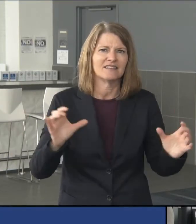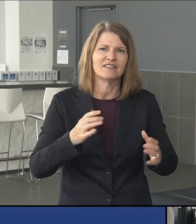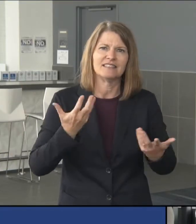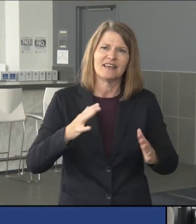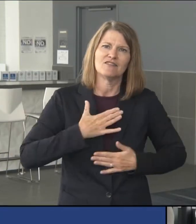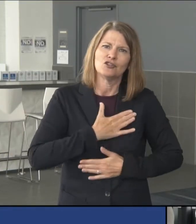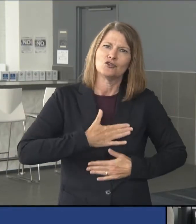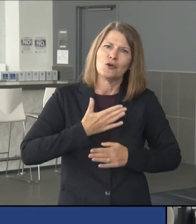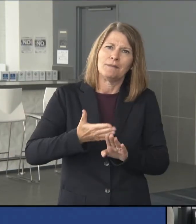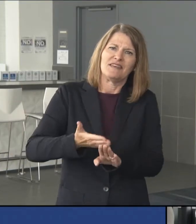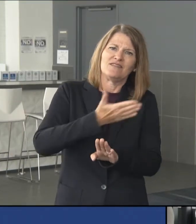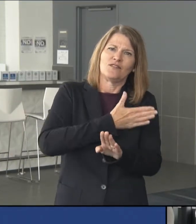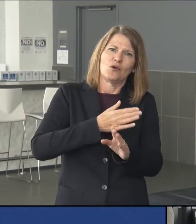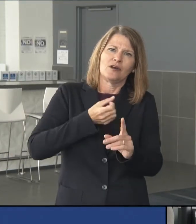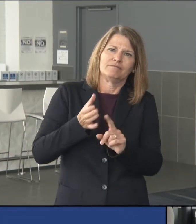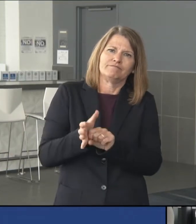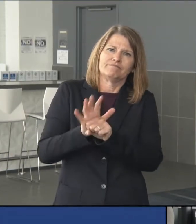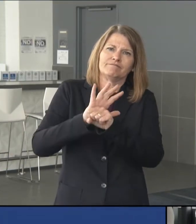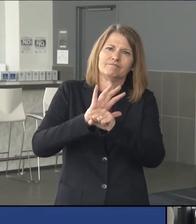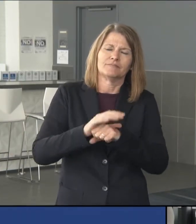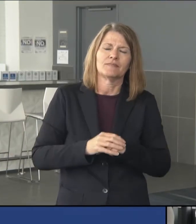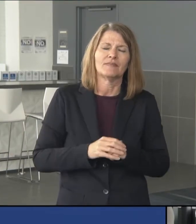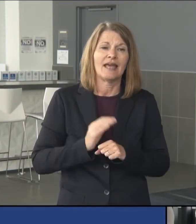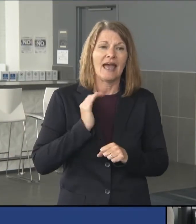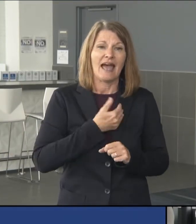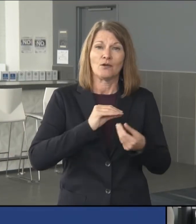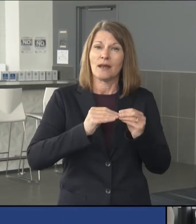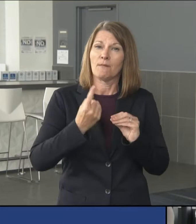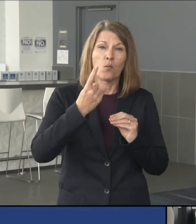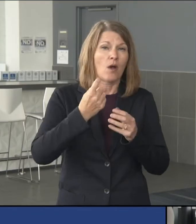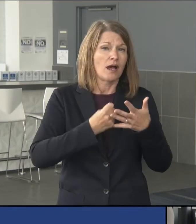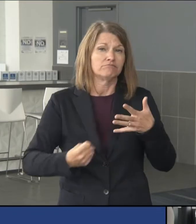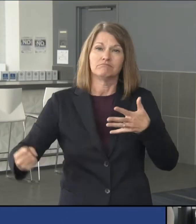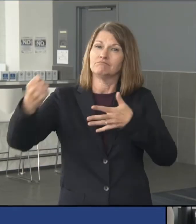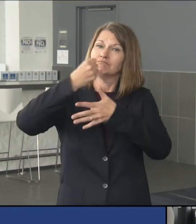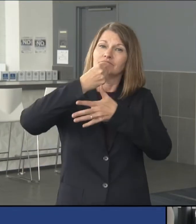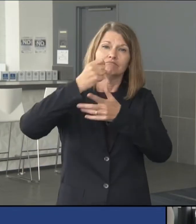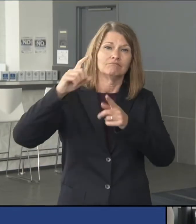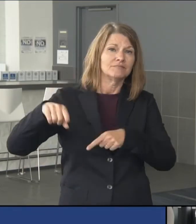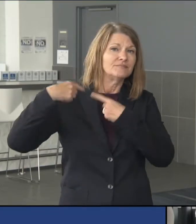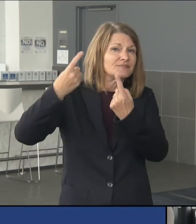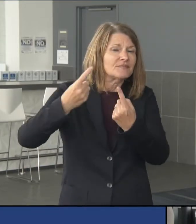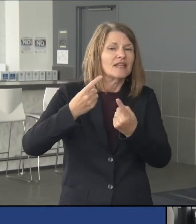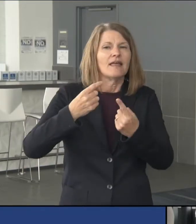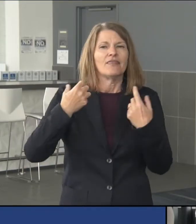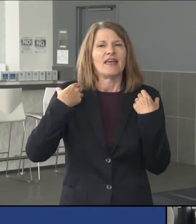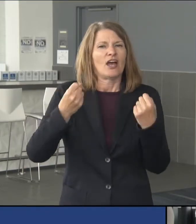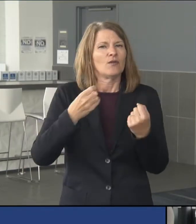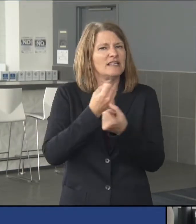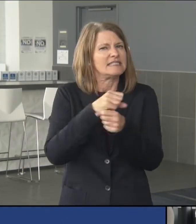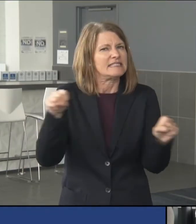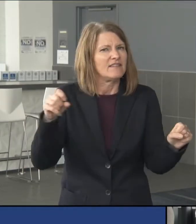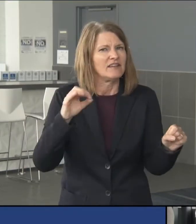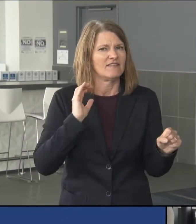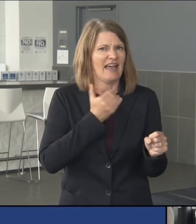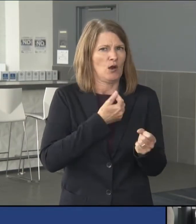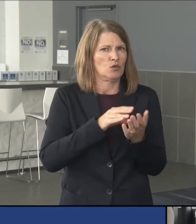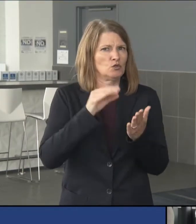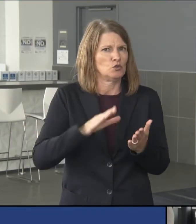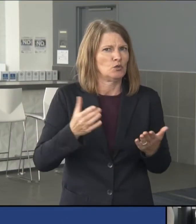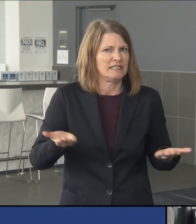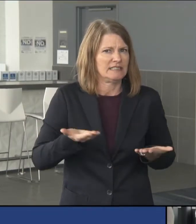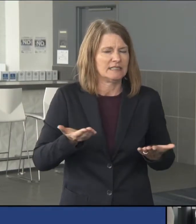prior to the pandemic. Our number one priority throughout this pandemic has been the health and safety of our students,